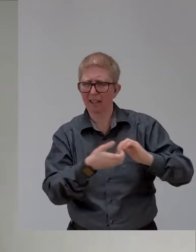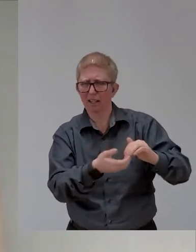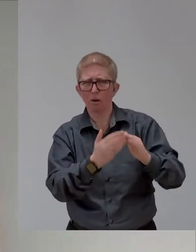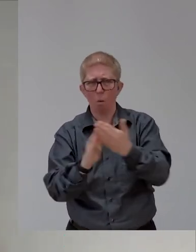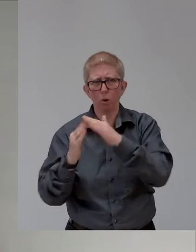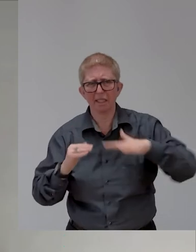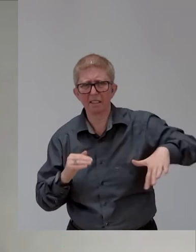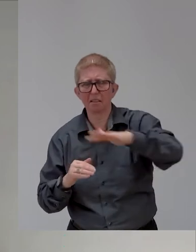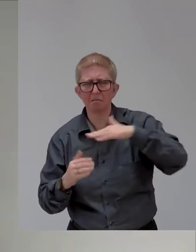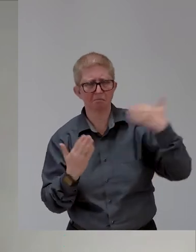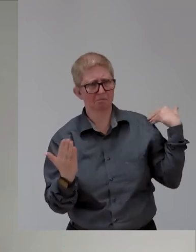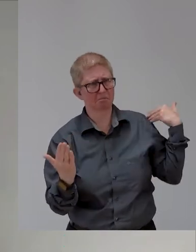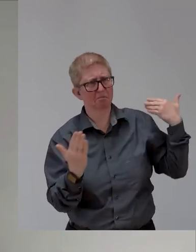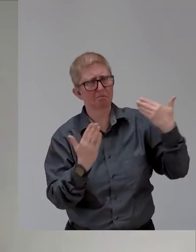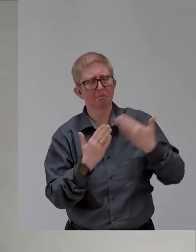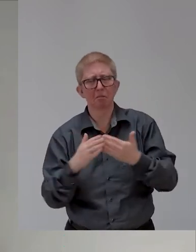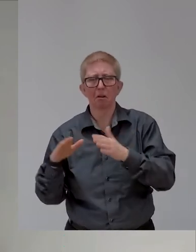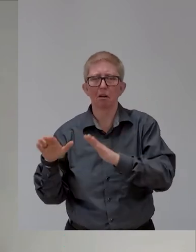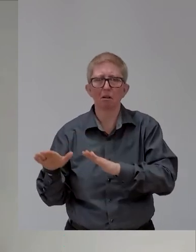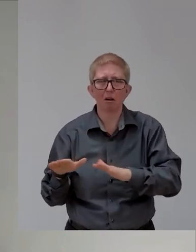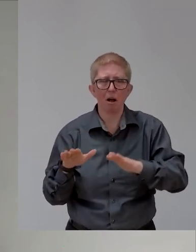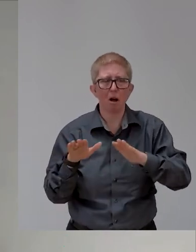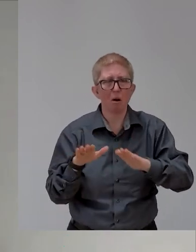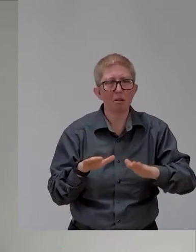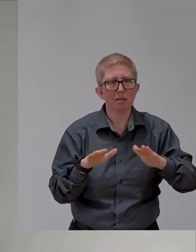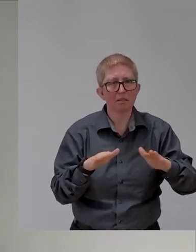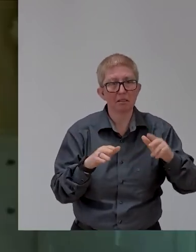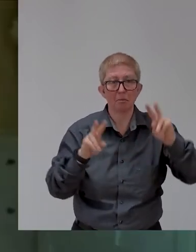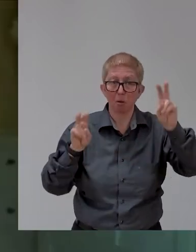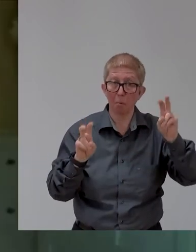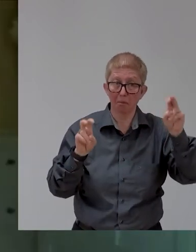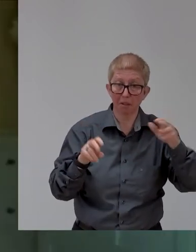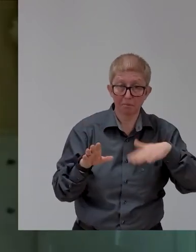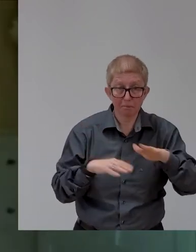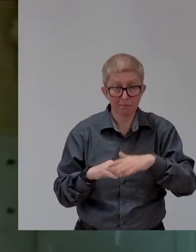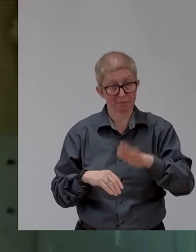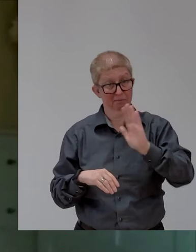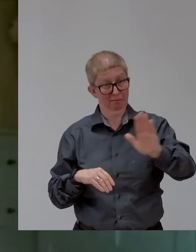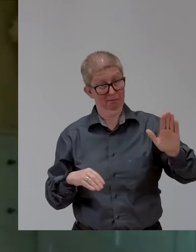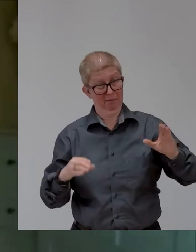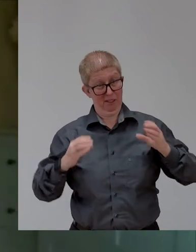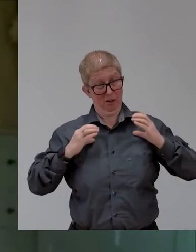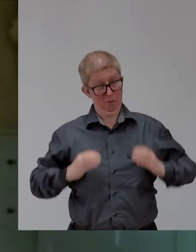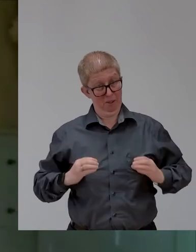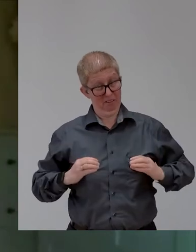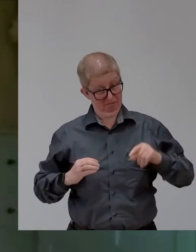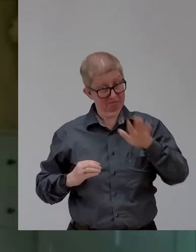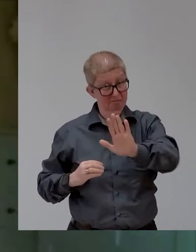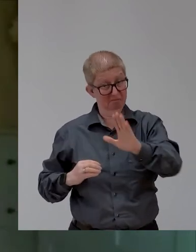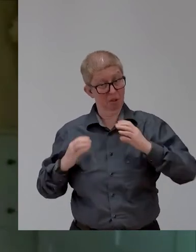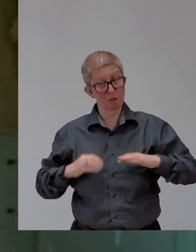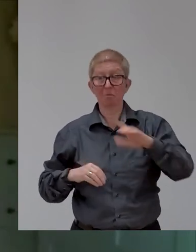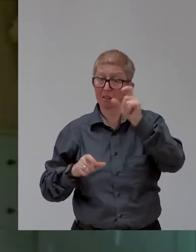ever been brought up by your clients before? Um, rarely is the honest answer. Um,